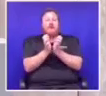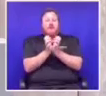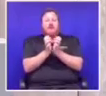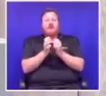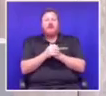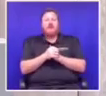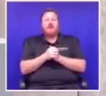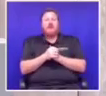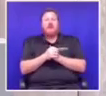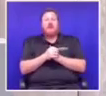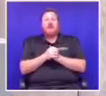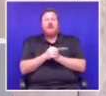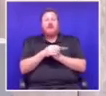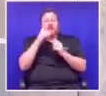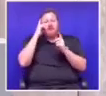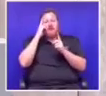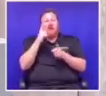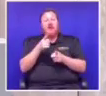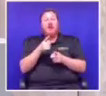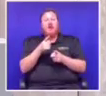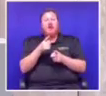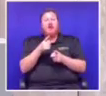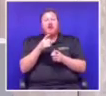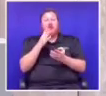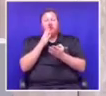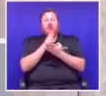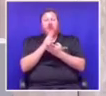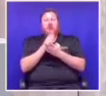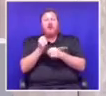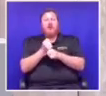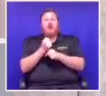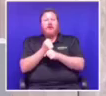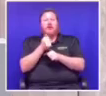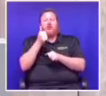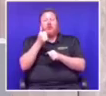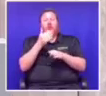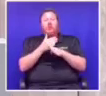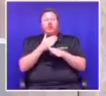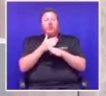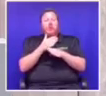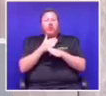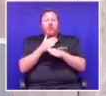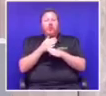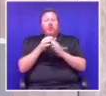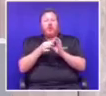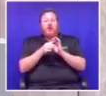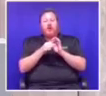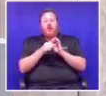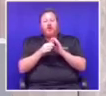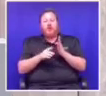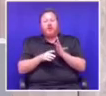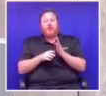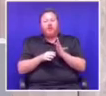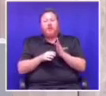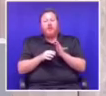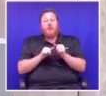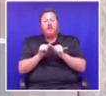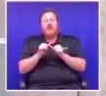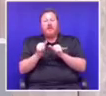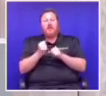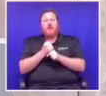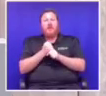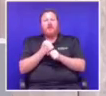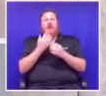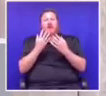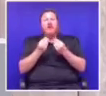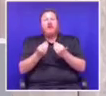in ensuring that we enhance good working relationships, we will have what